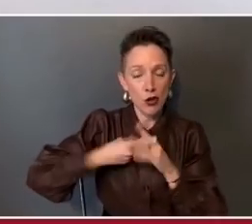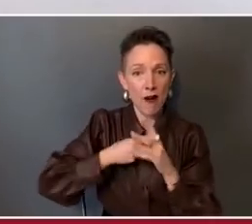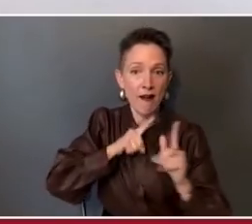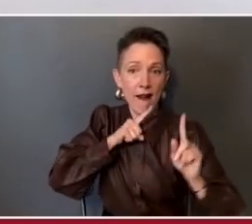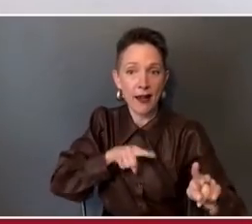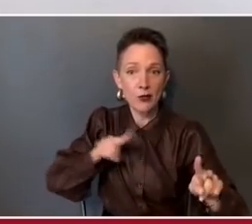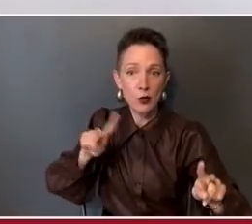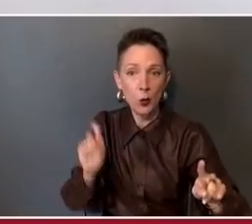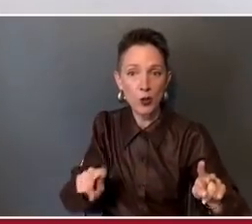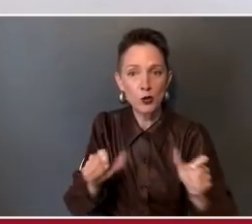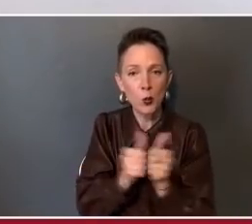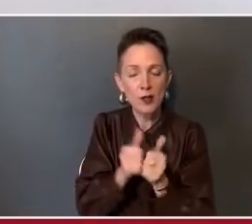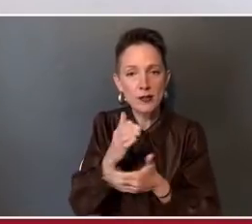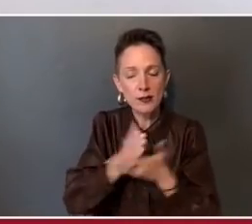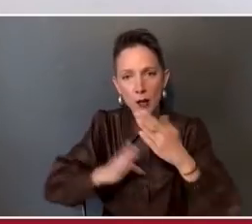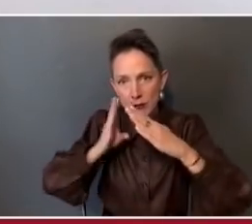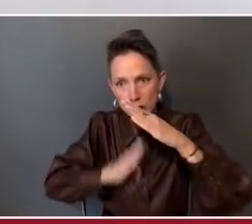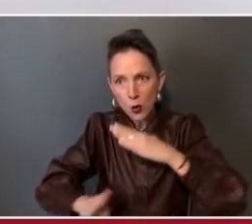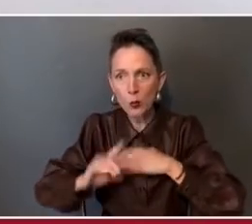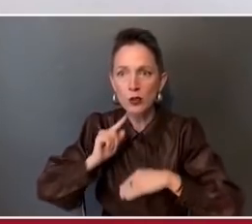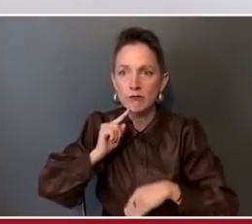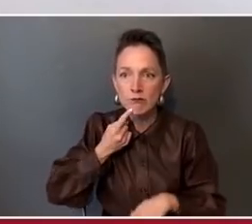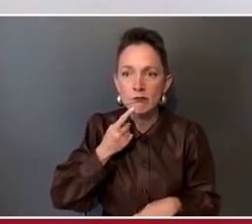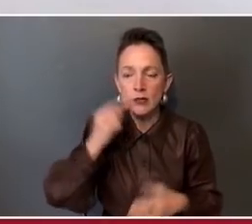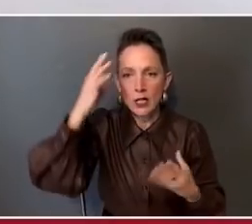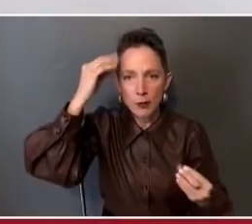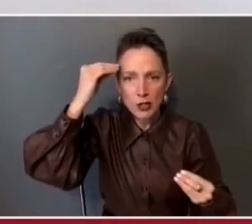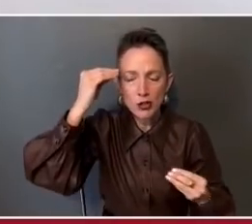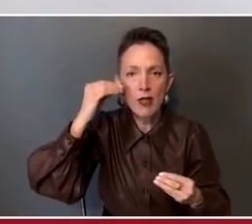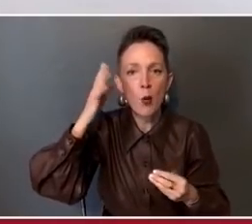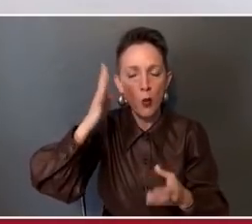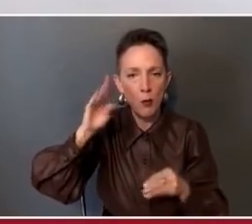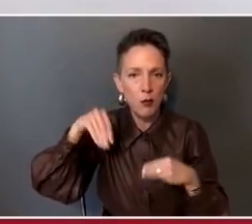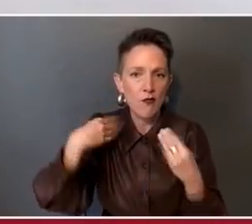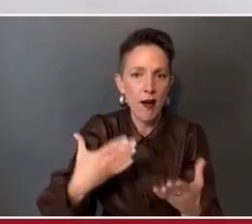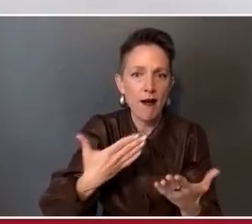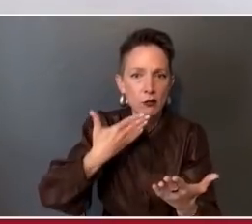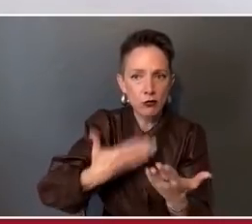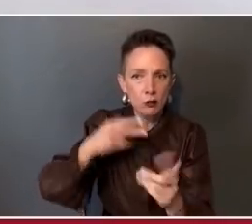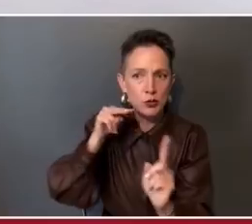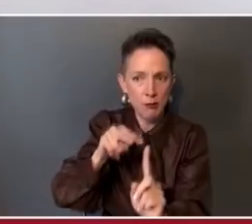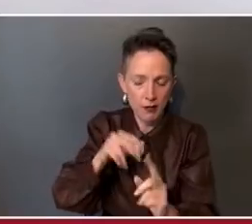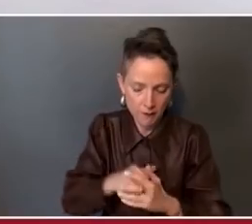sobering information that should put perspective to that very important issue.